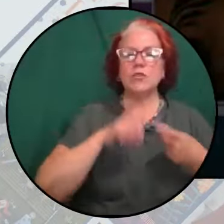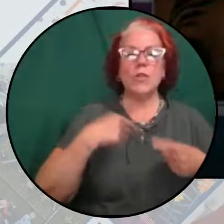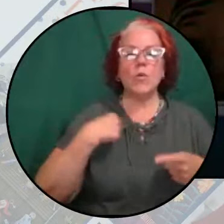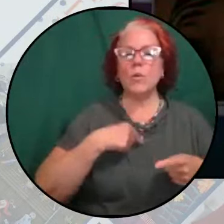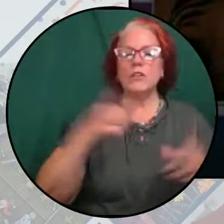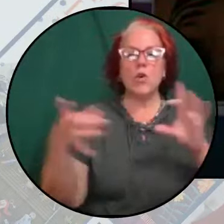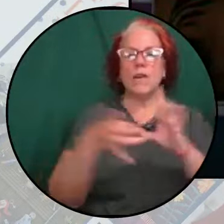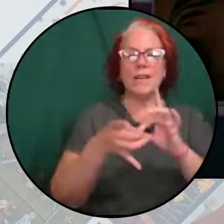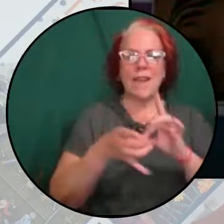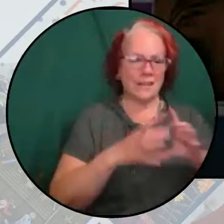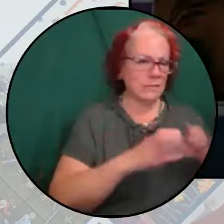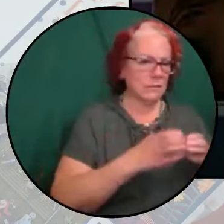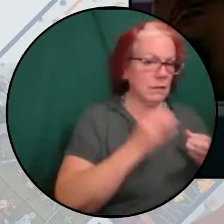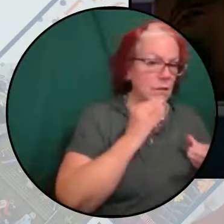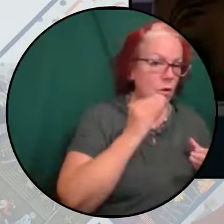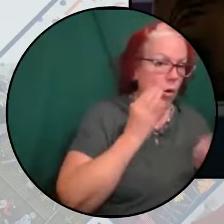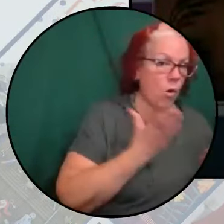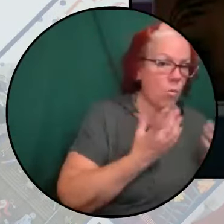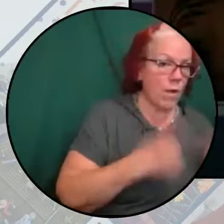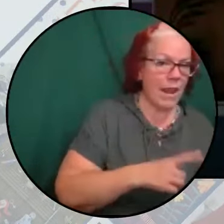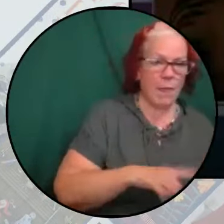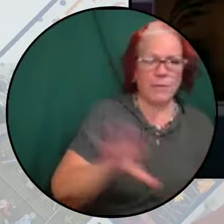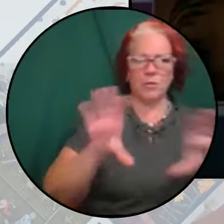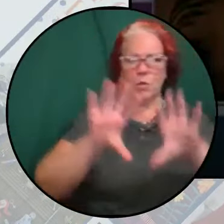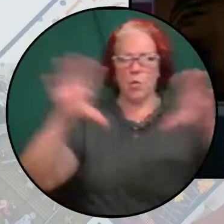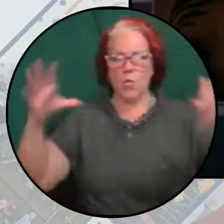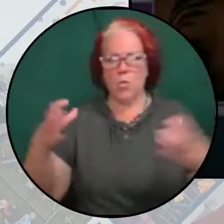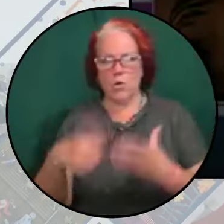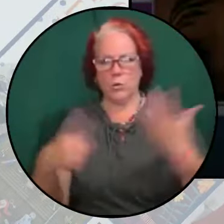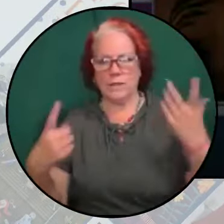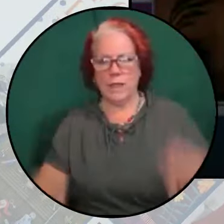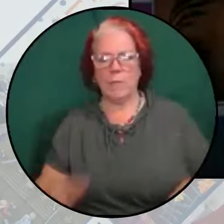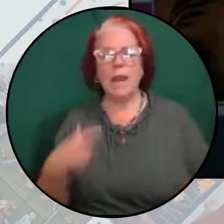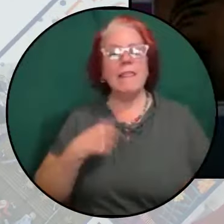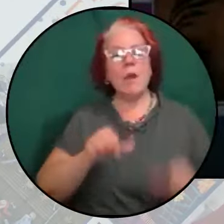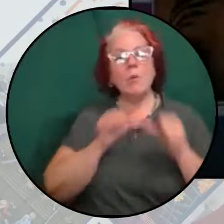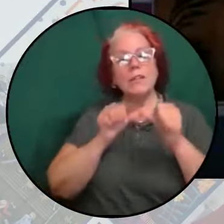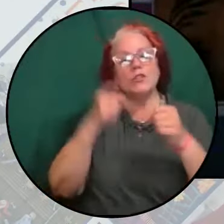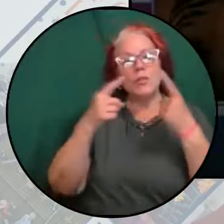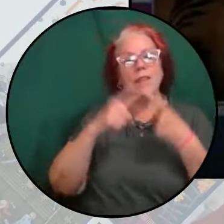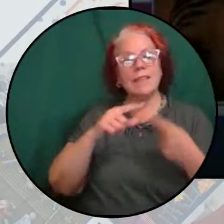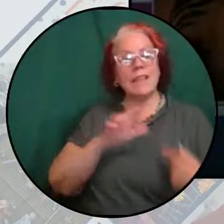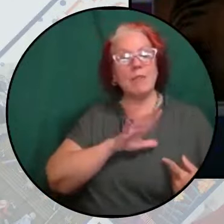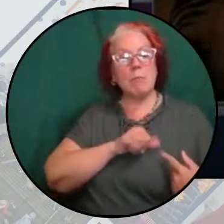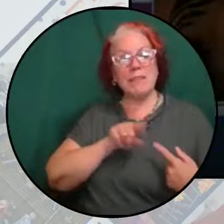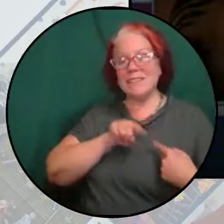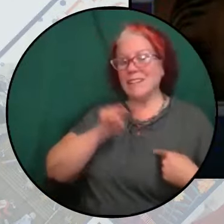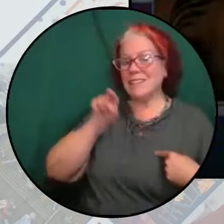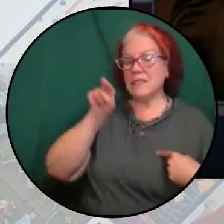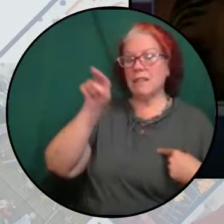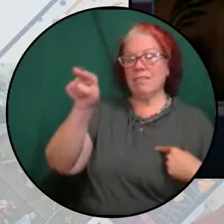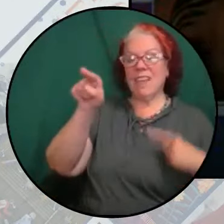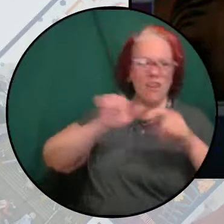and that we act as if Palestinians are a people far away, stuck in an ancient religious war, disconnected from